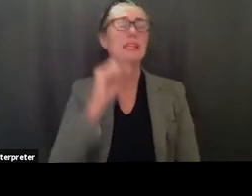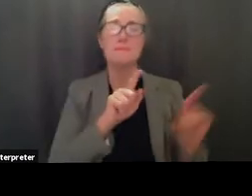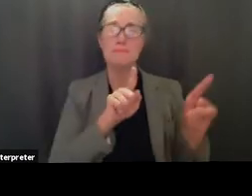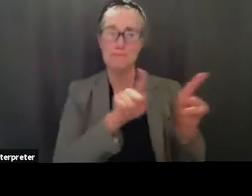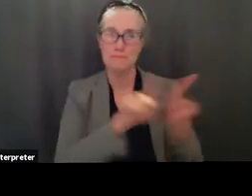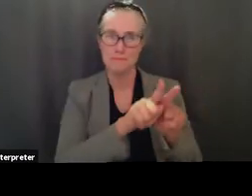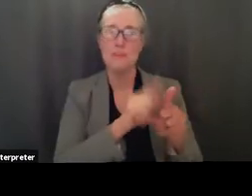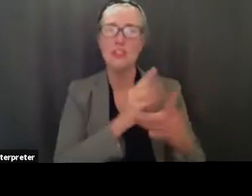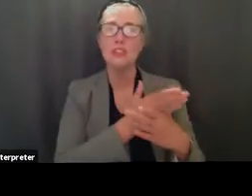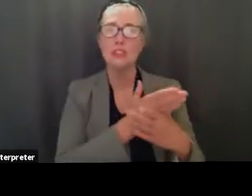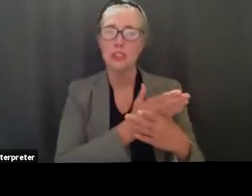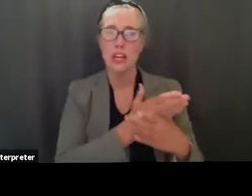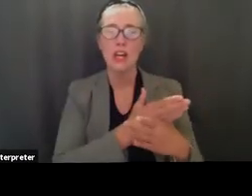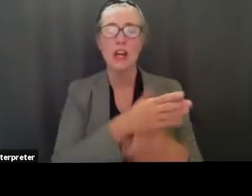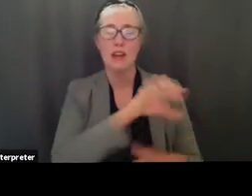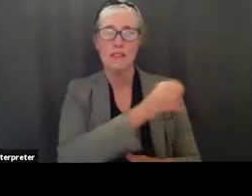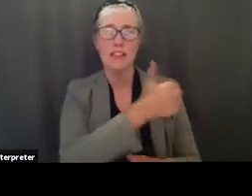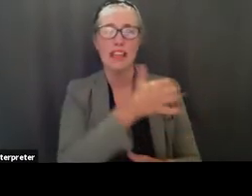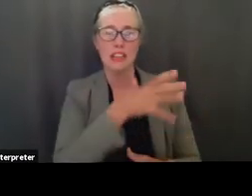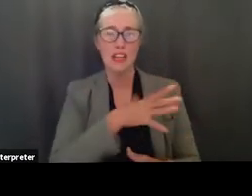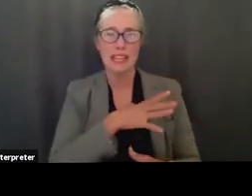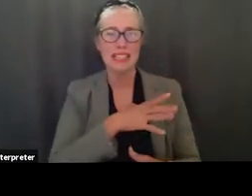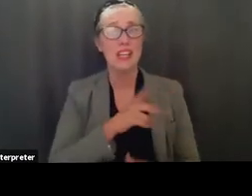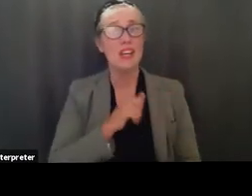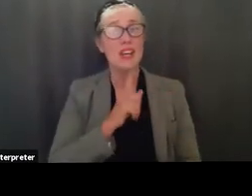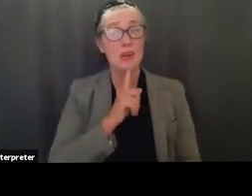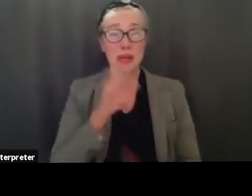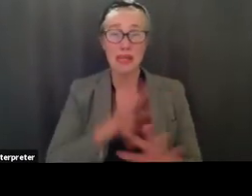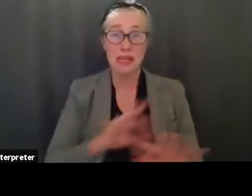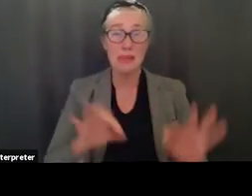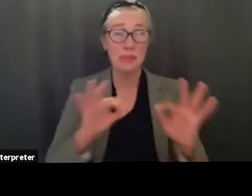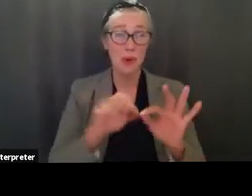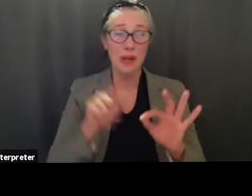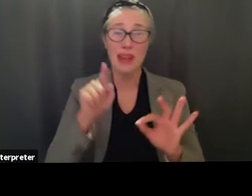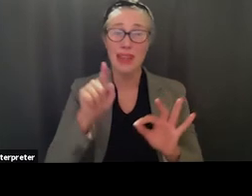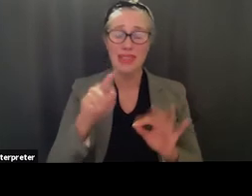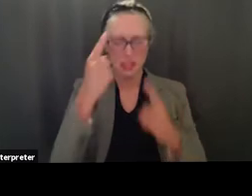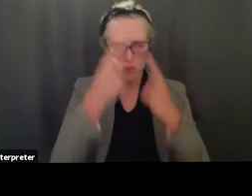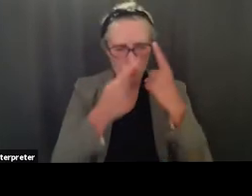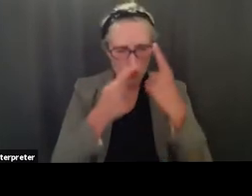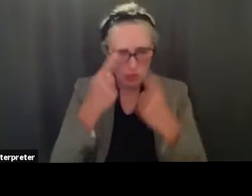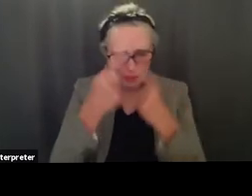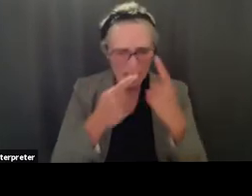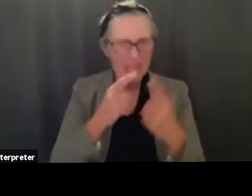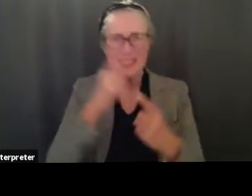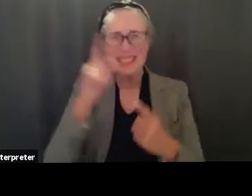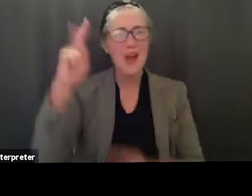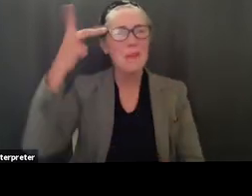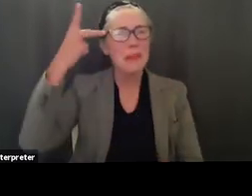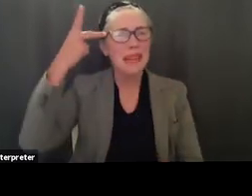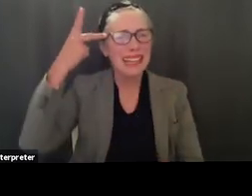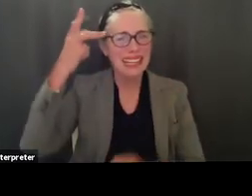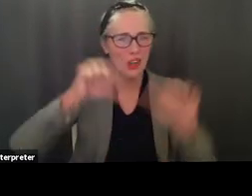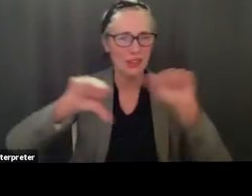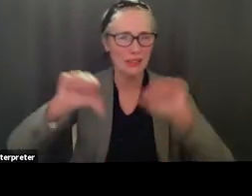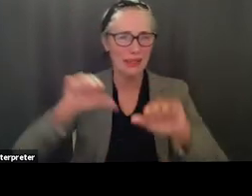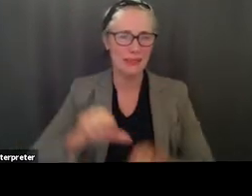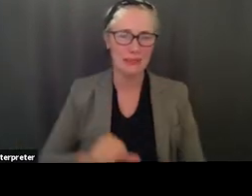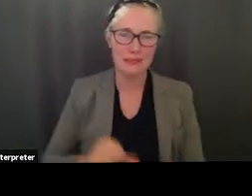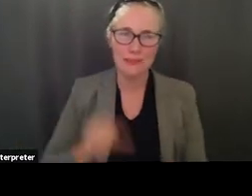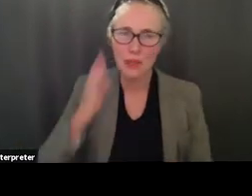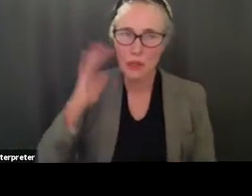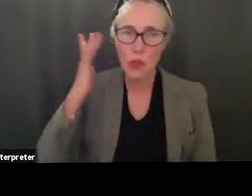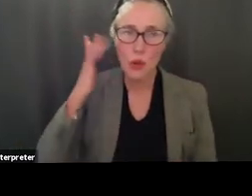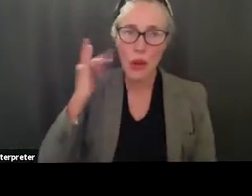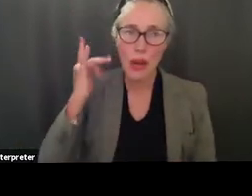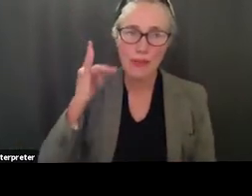and i just want to make sure you guys really look at not things that aren't political science because in california we're one of the